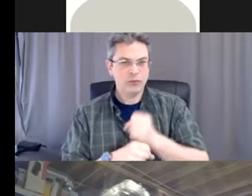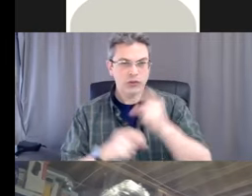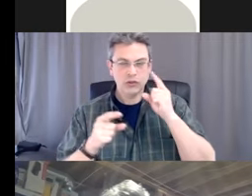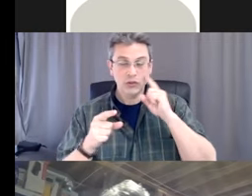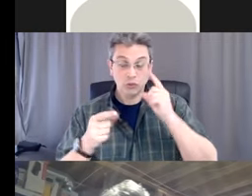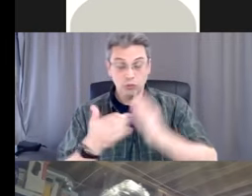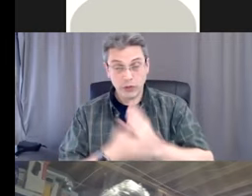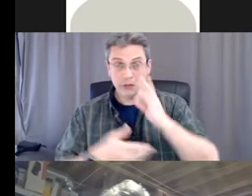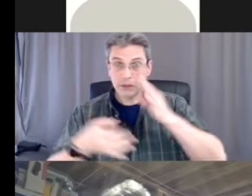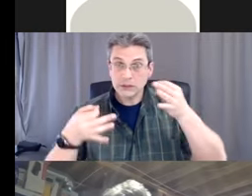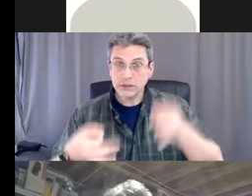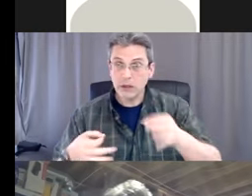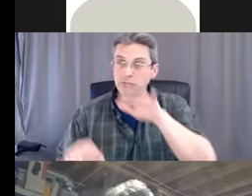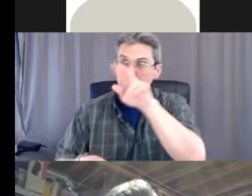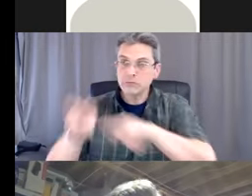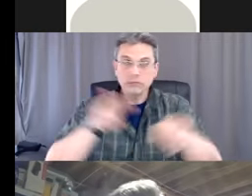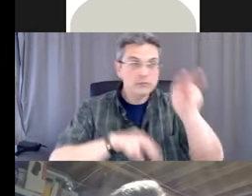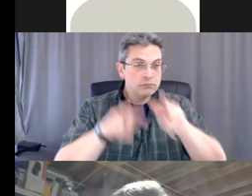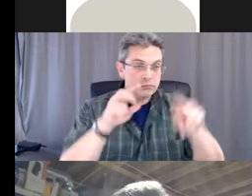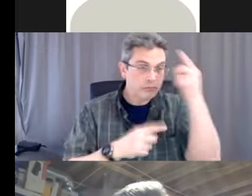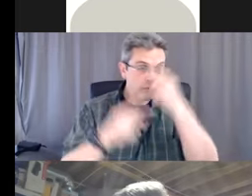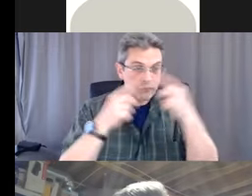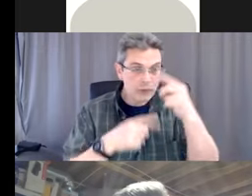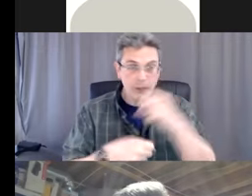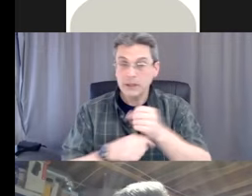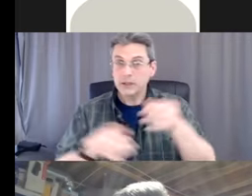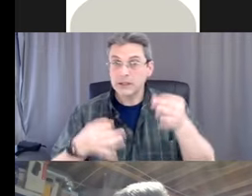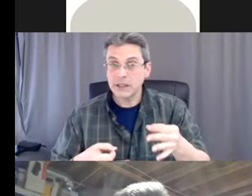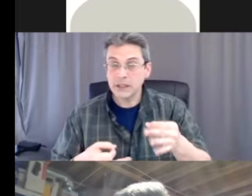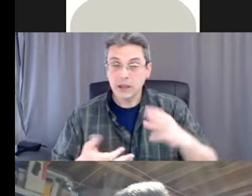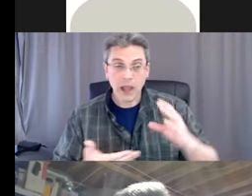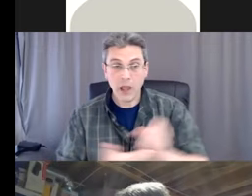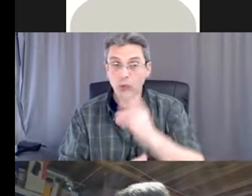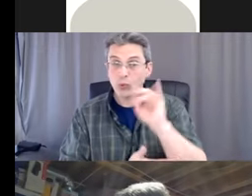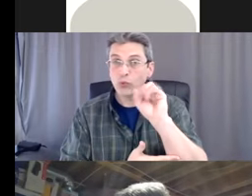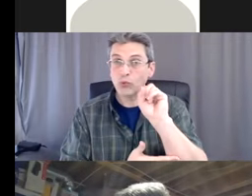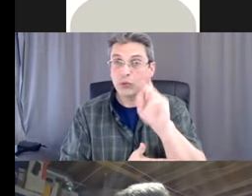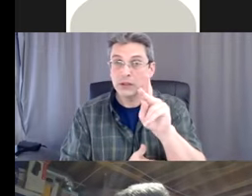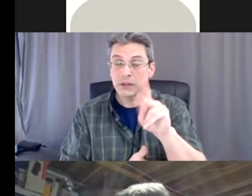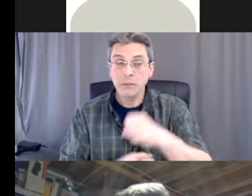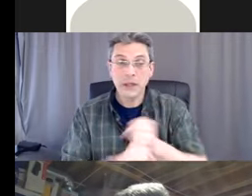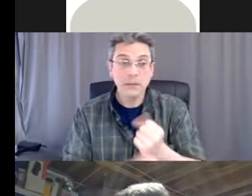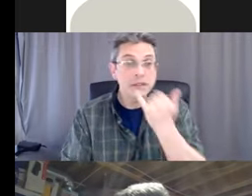take risks, make mistakes, and take responsibility for one's own life.